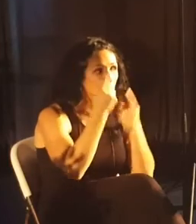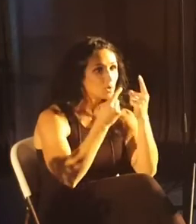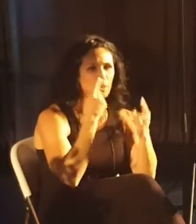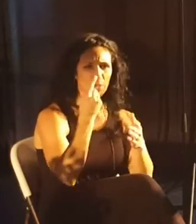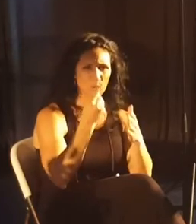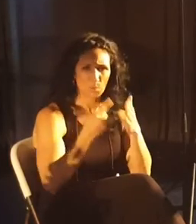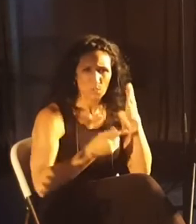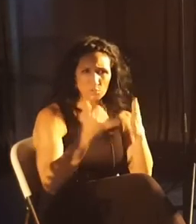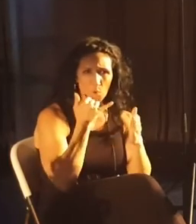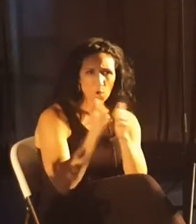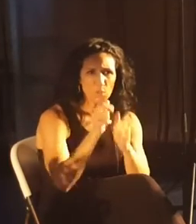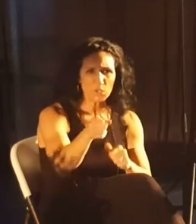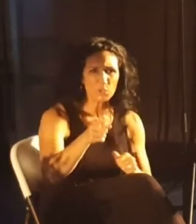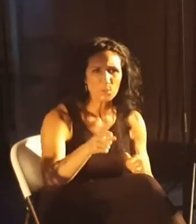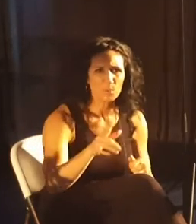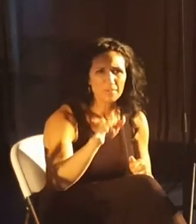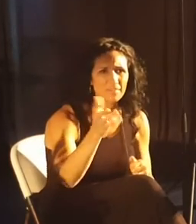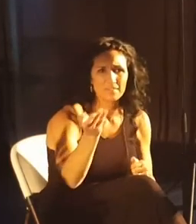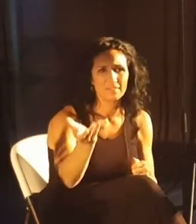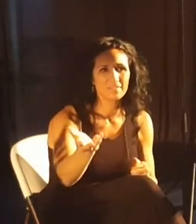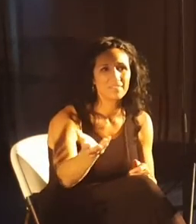with you, right?